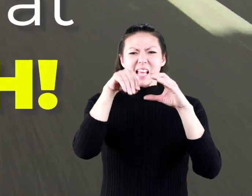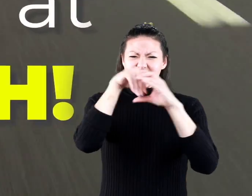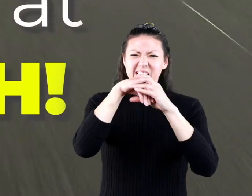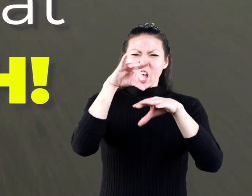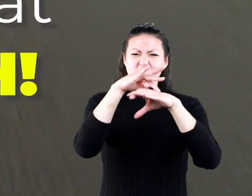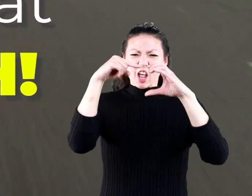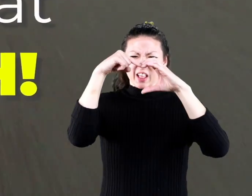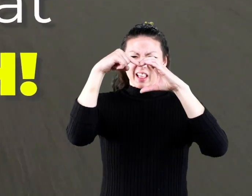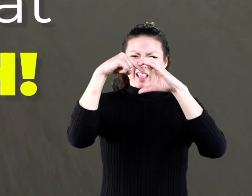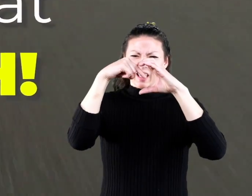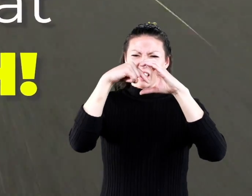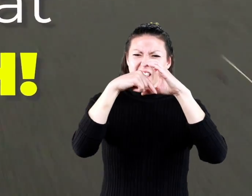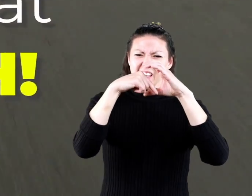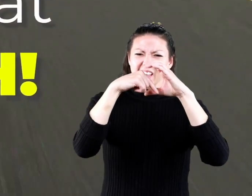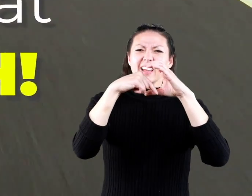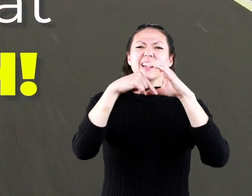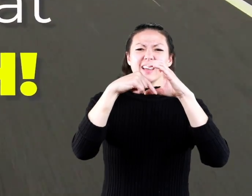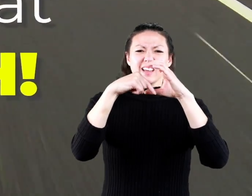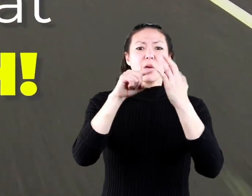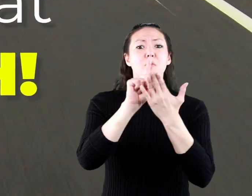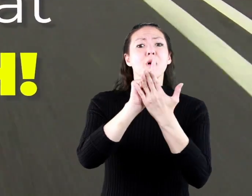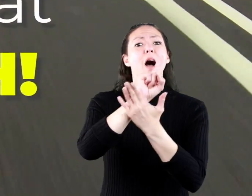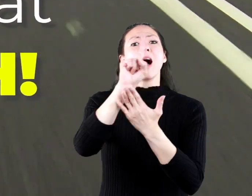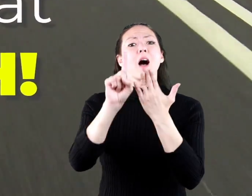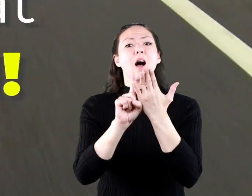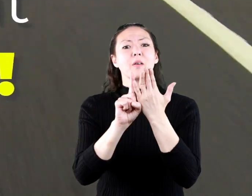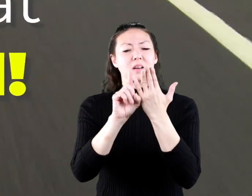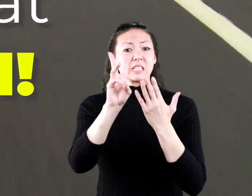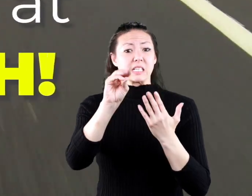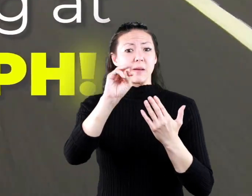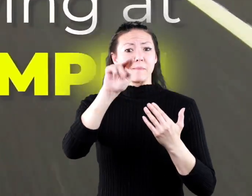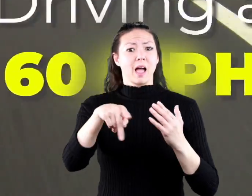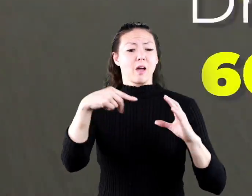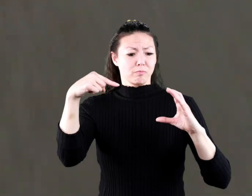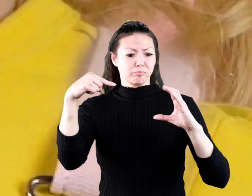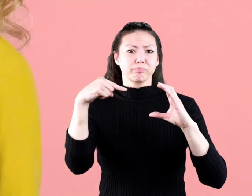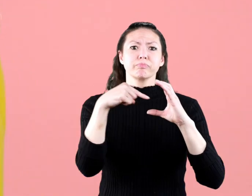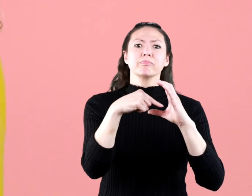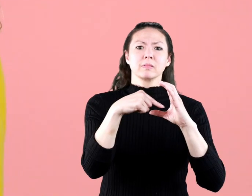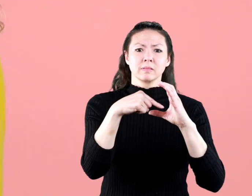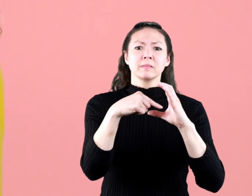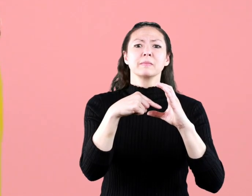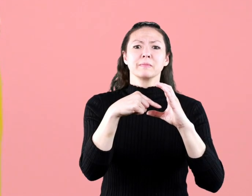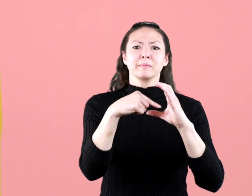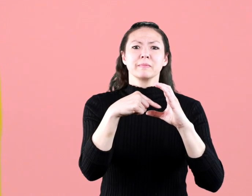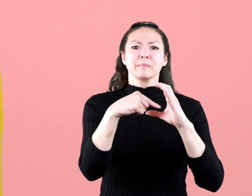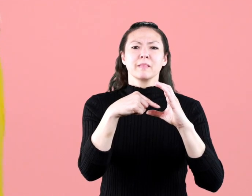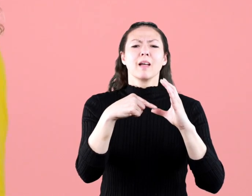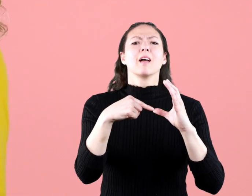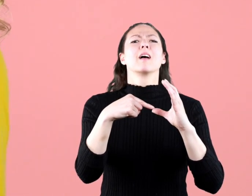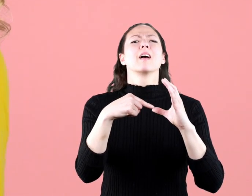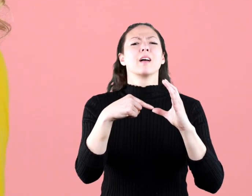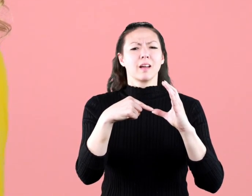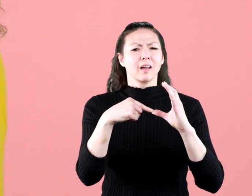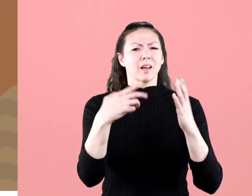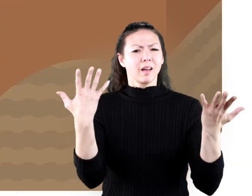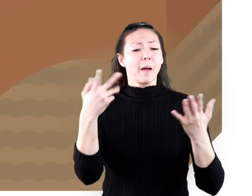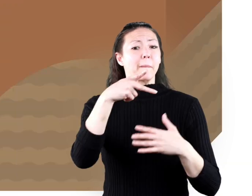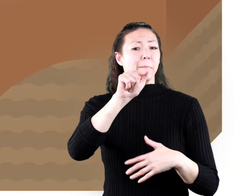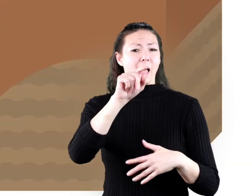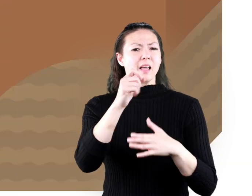it would take an hour at highway speeds to get to the bottom of a typical plate and there's not just one kind of plate either